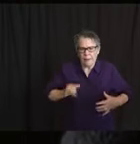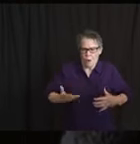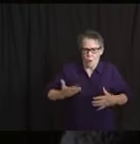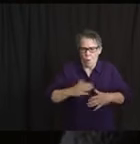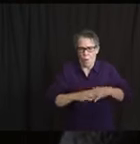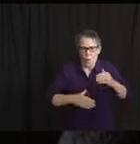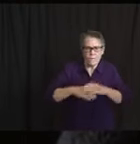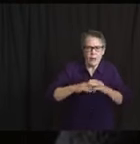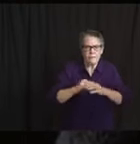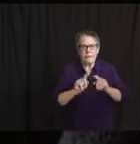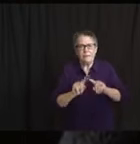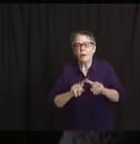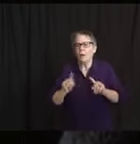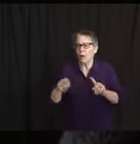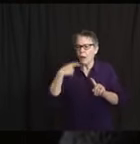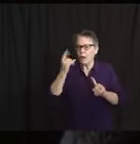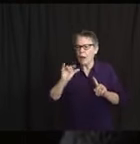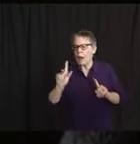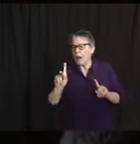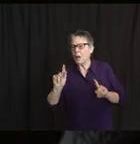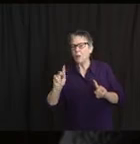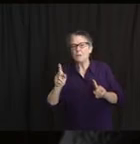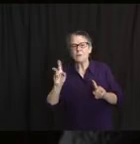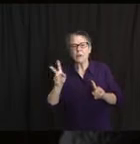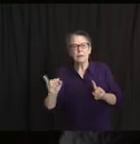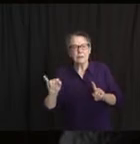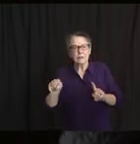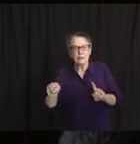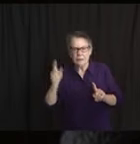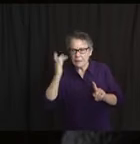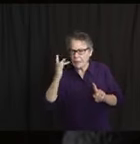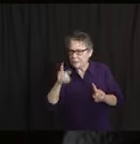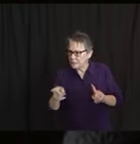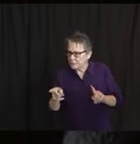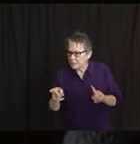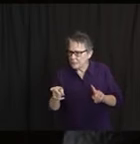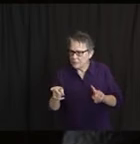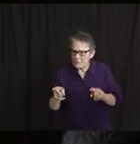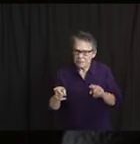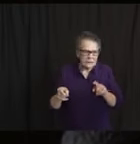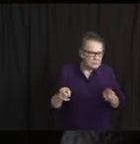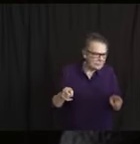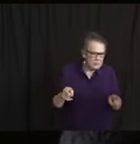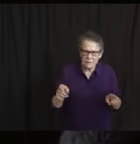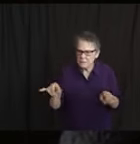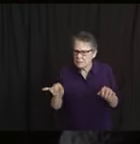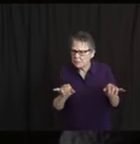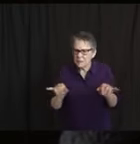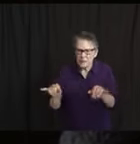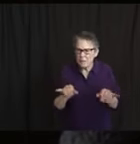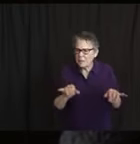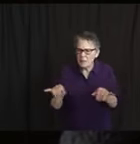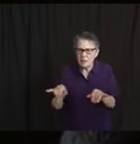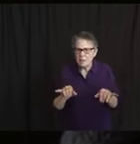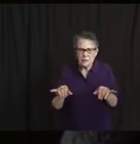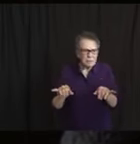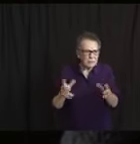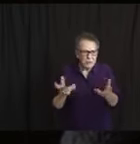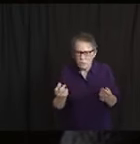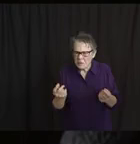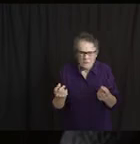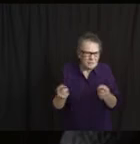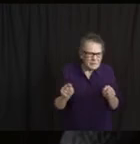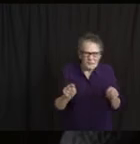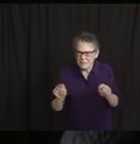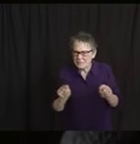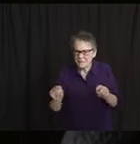you know, some of the common symptoms that you see in this MIS-C syndrome might